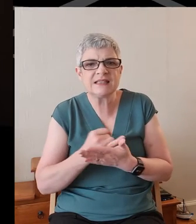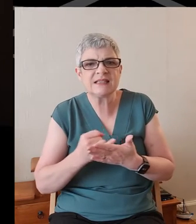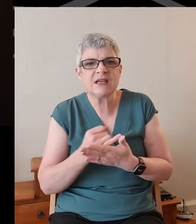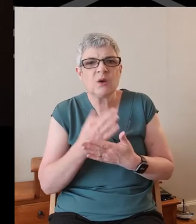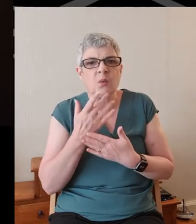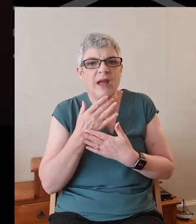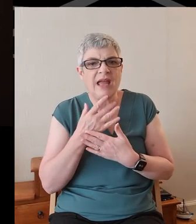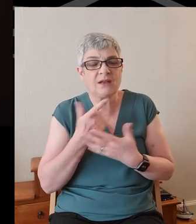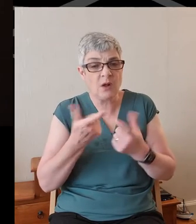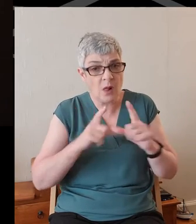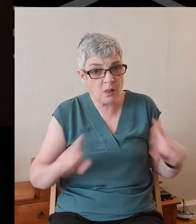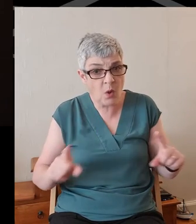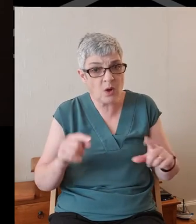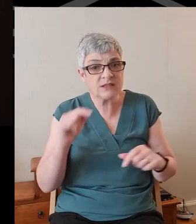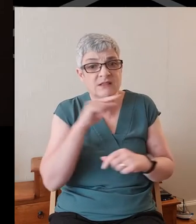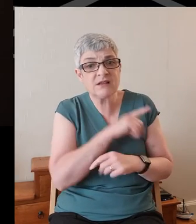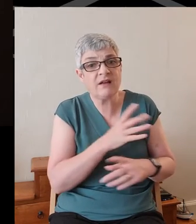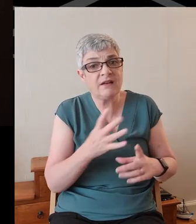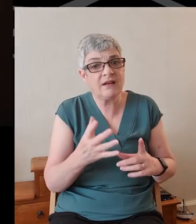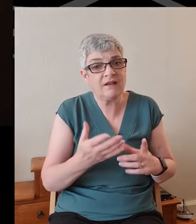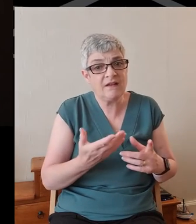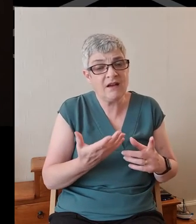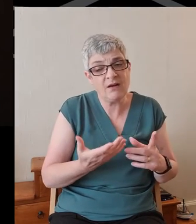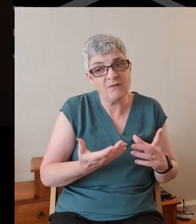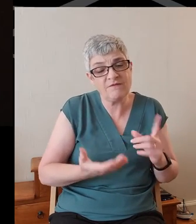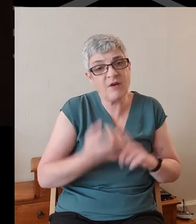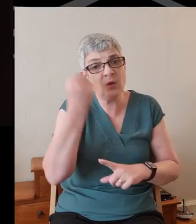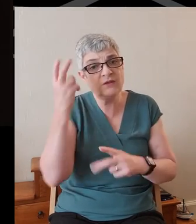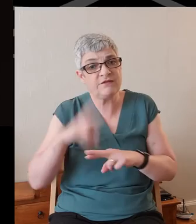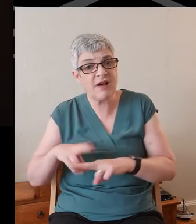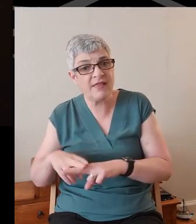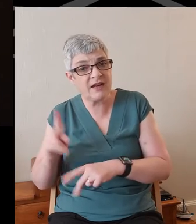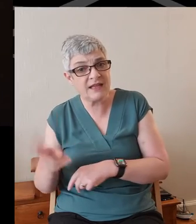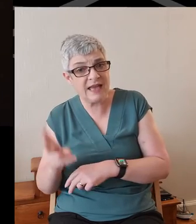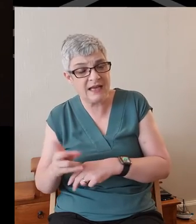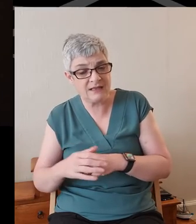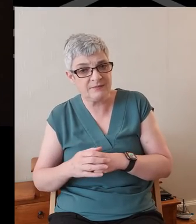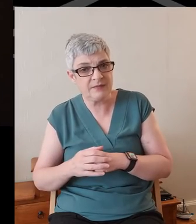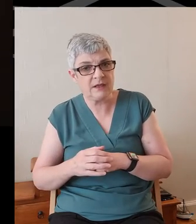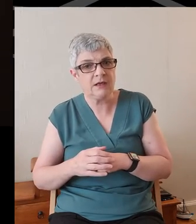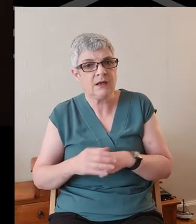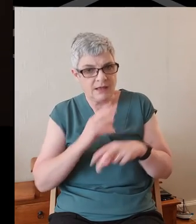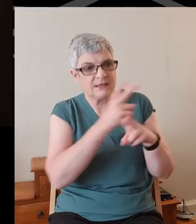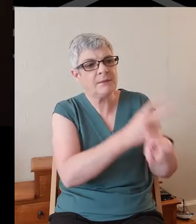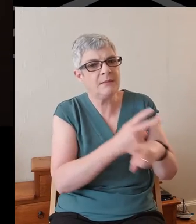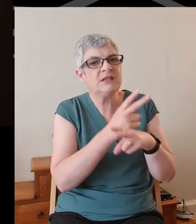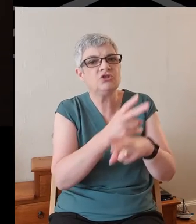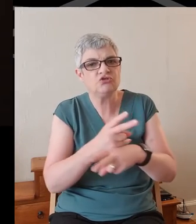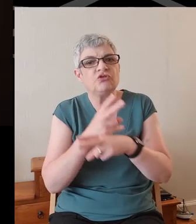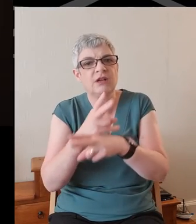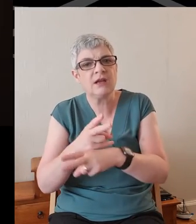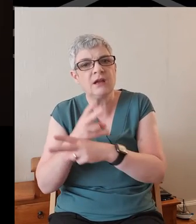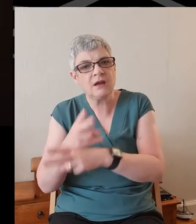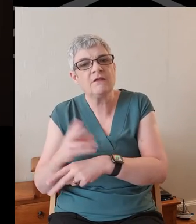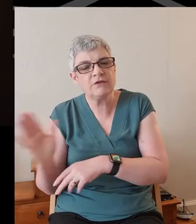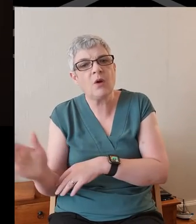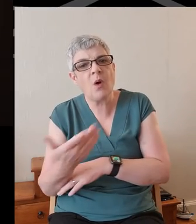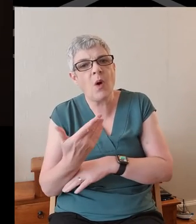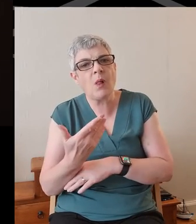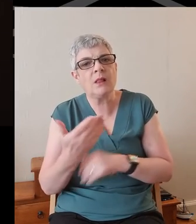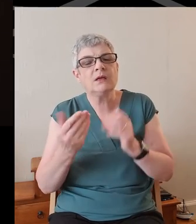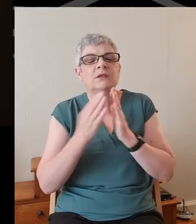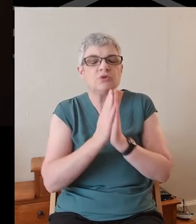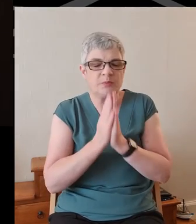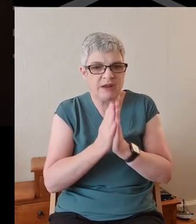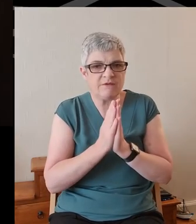found his way home to the waiting father. And it's a ministry for all of us to pray